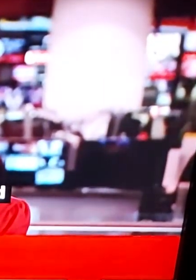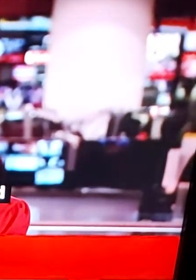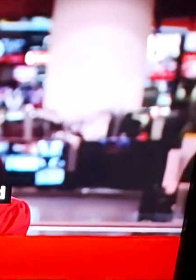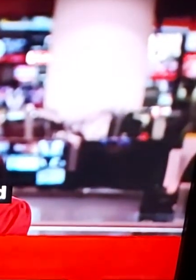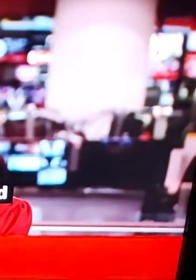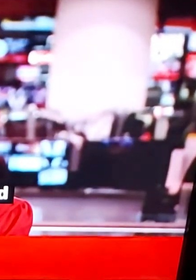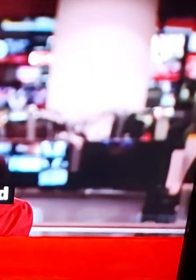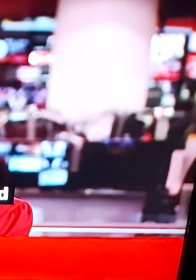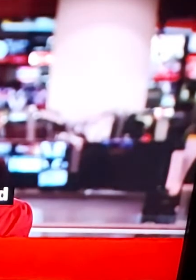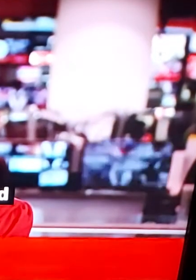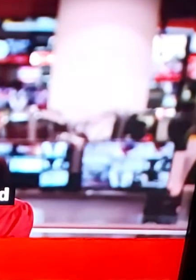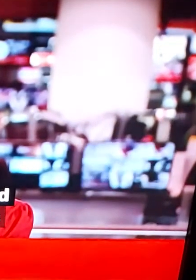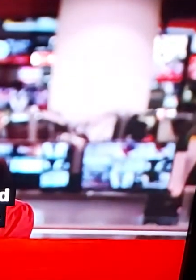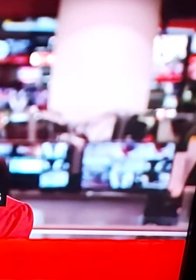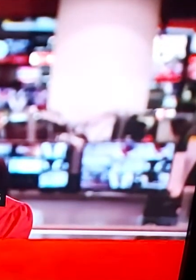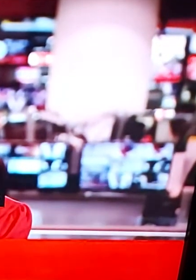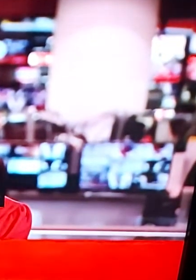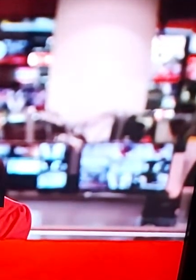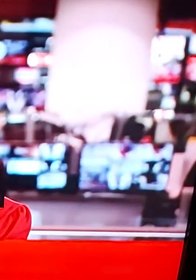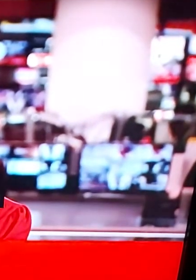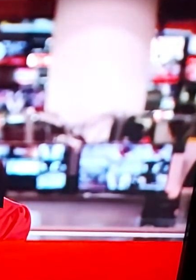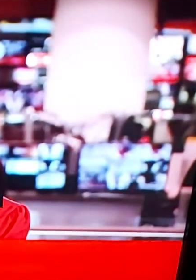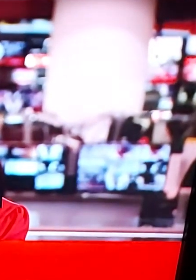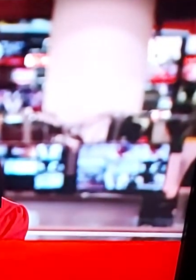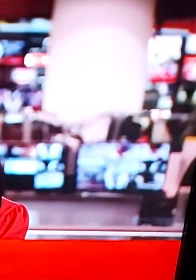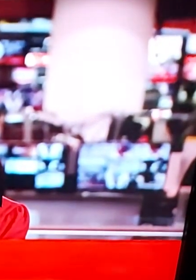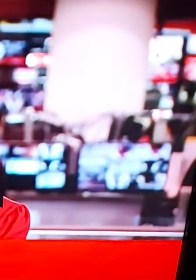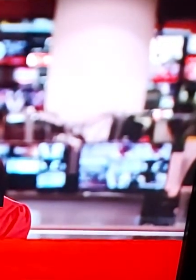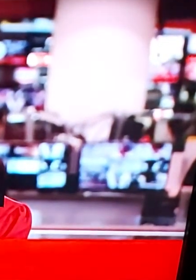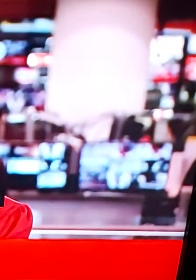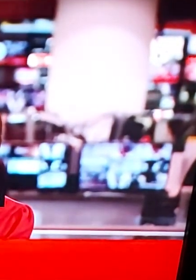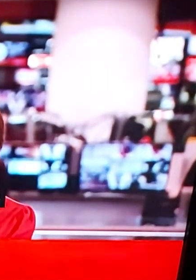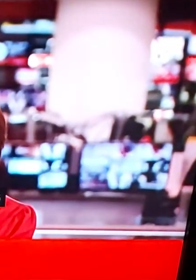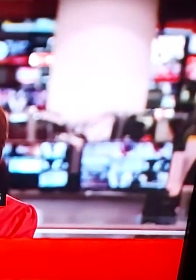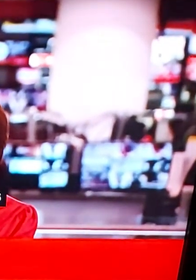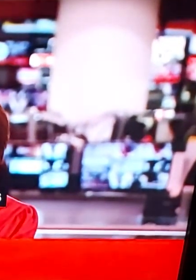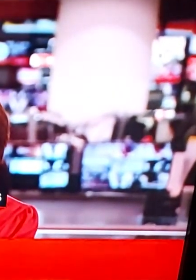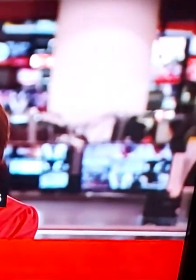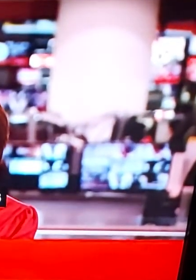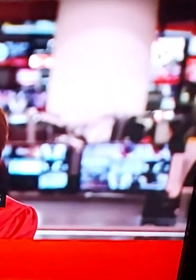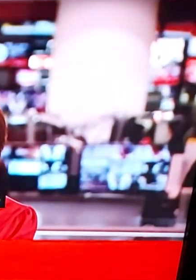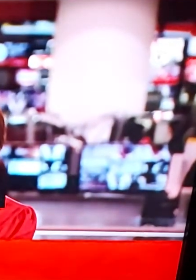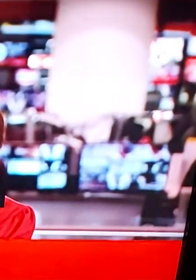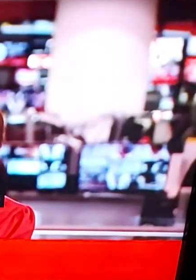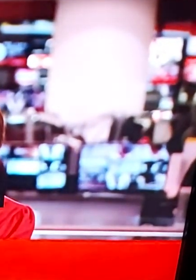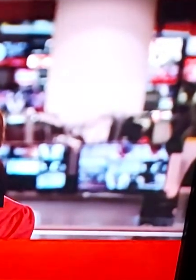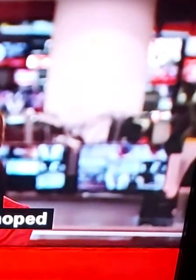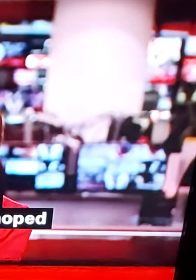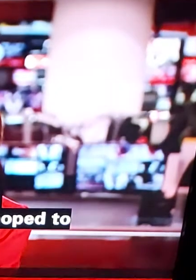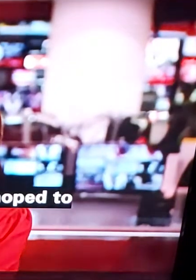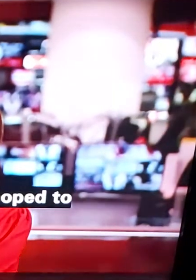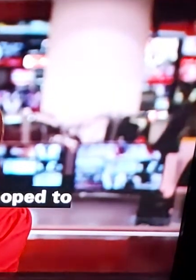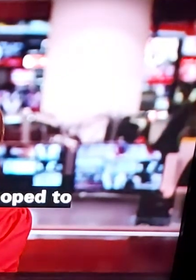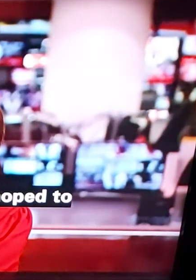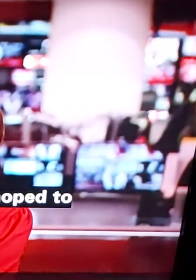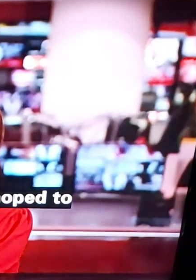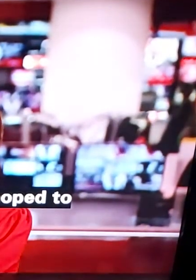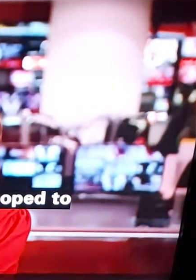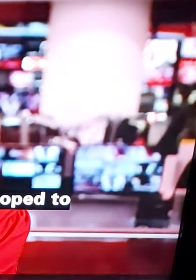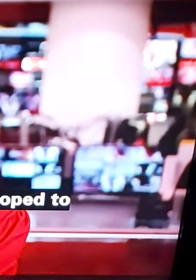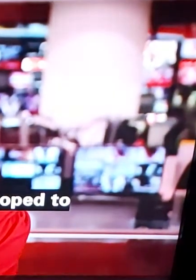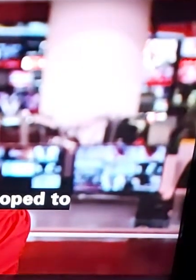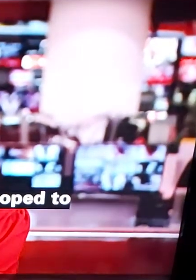said. Other news I had hoped to bring you about another government minister who has been